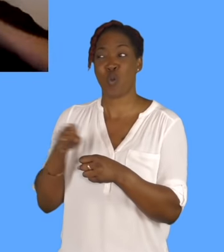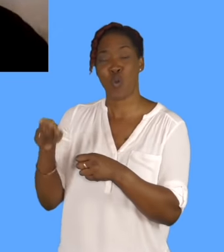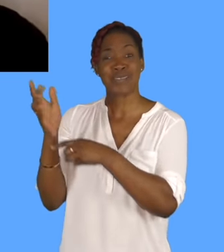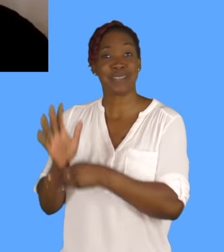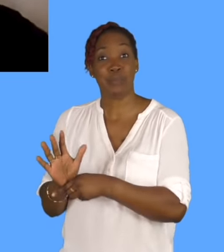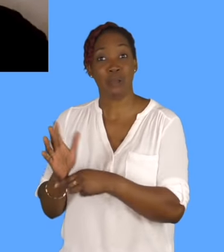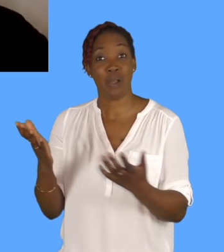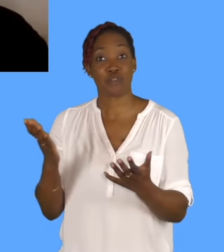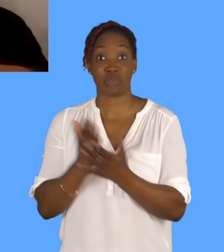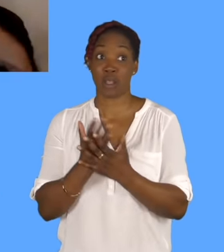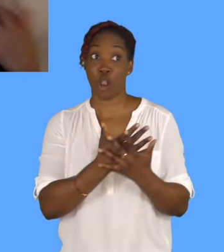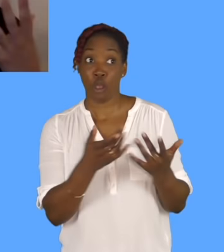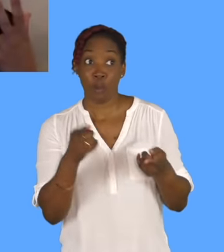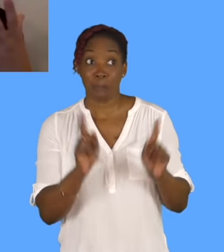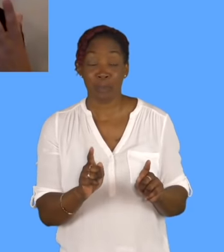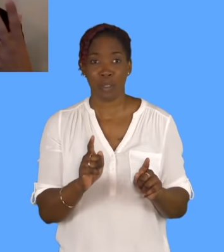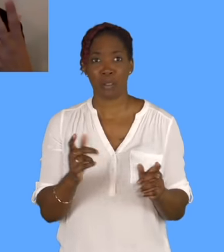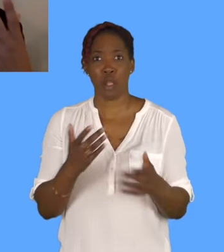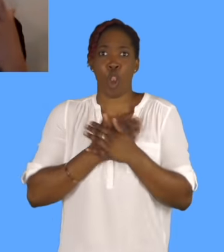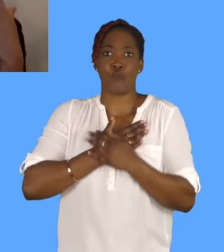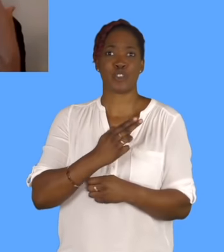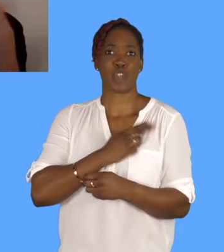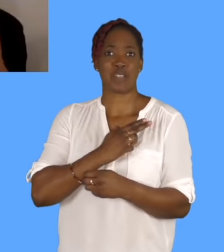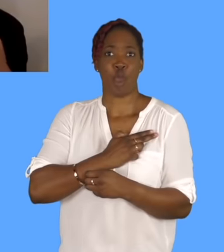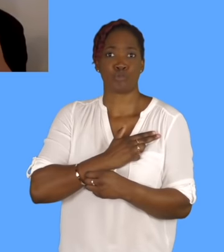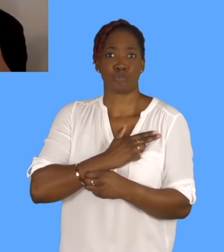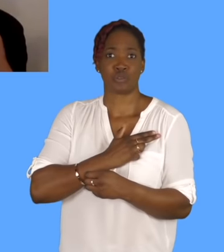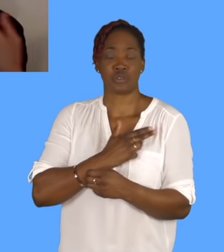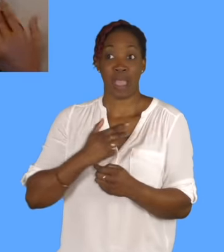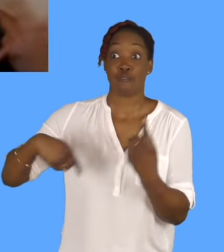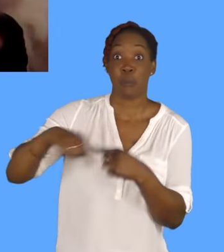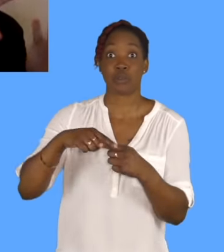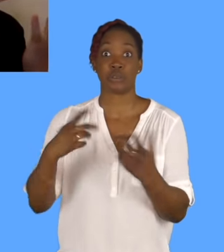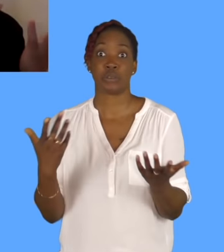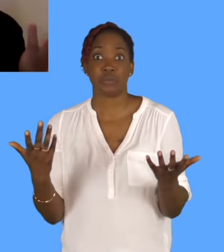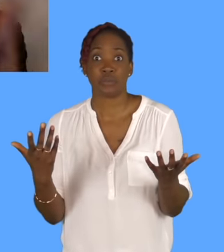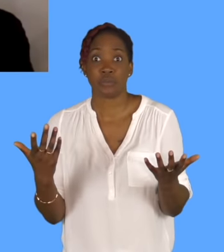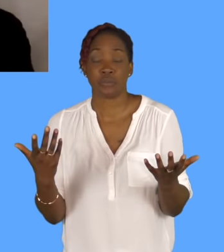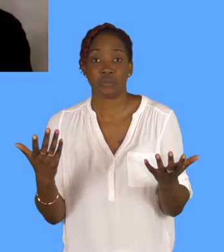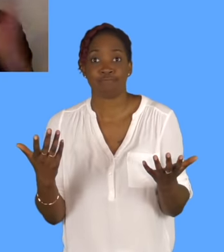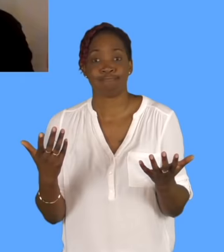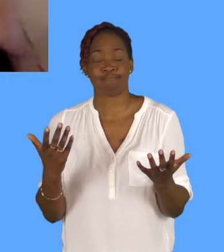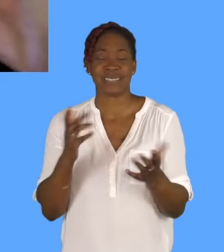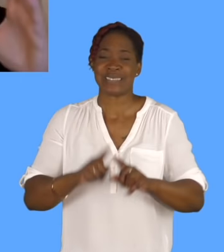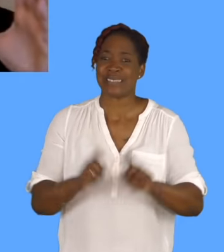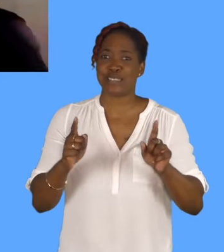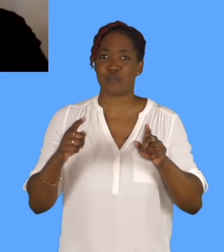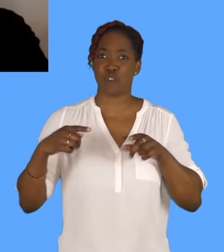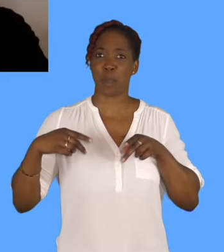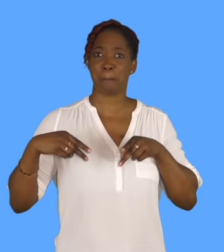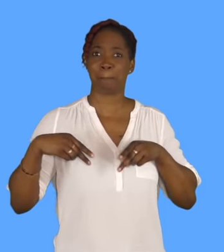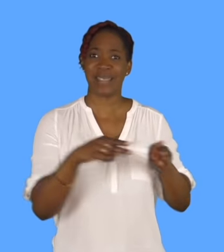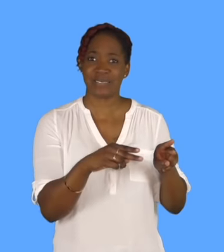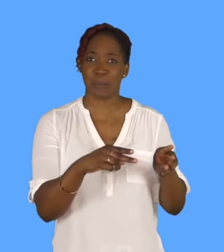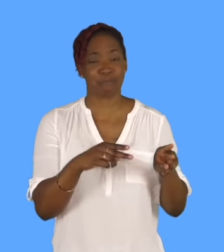Bond, like, you know, everybody. So I think it's a different medium, and it can't be completely switched to a small screen. And